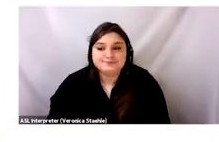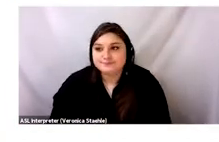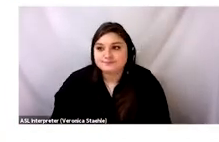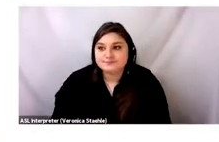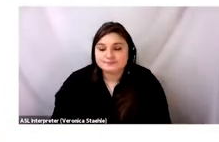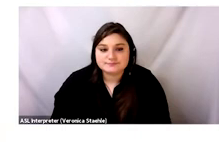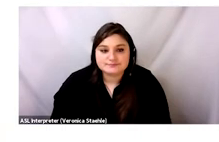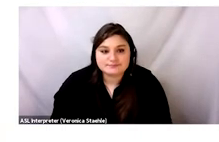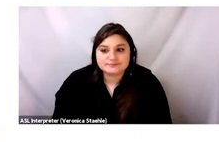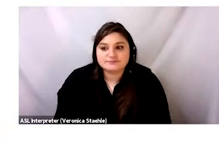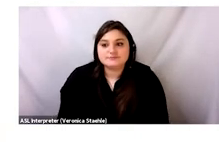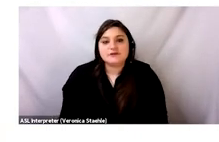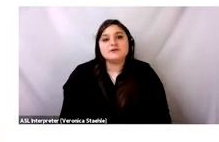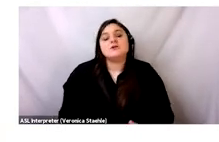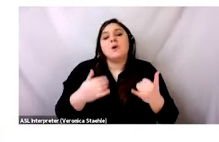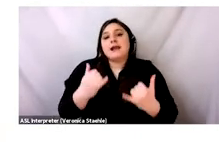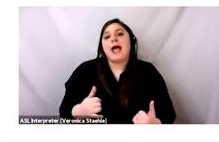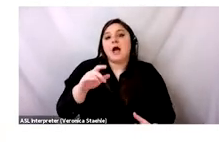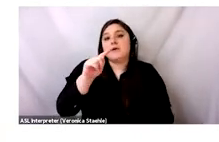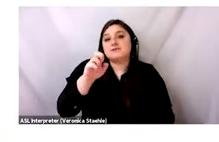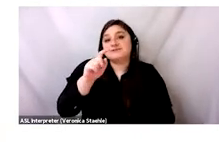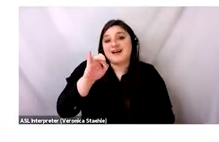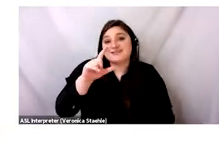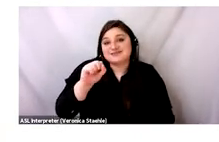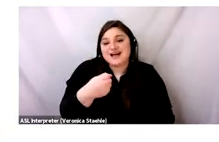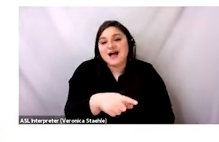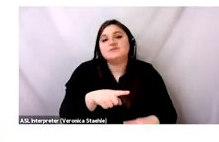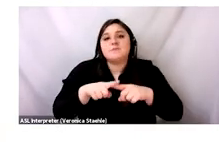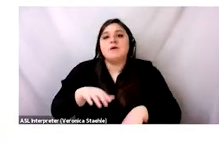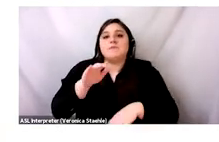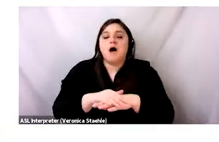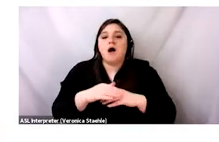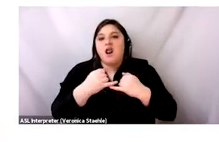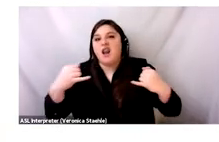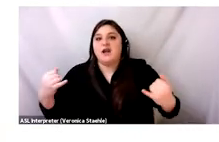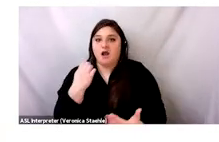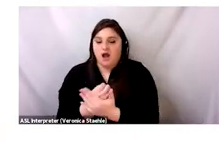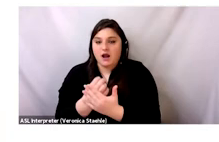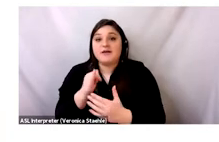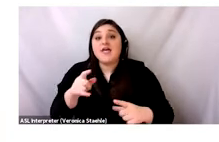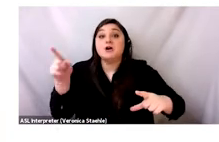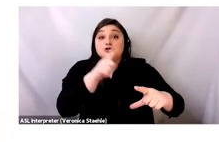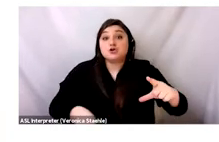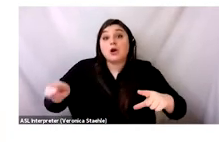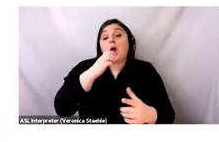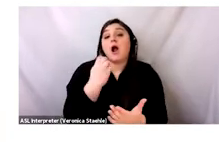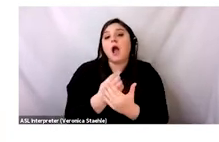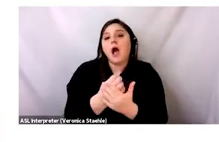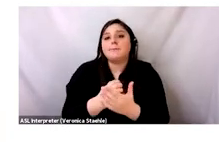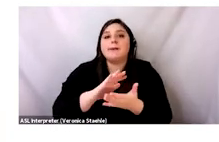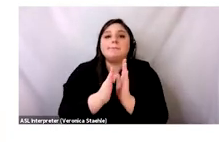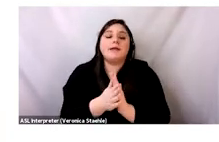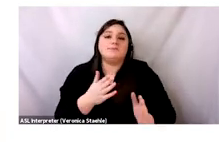So fashion today operates on a linear, within a linear economy, right? So a take-make-waste economic model.